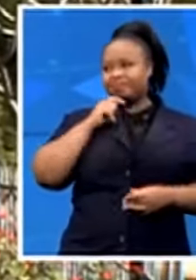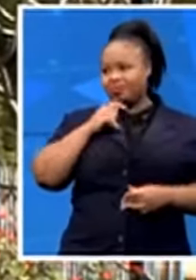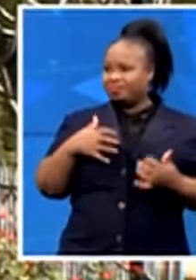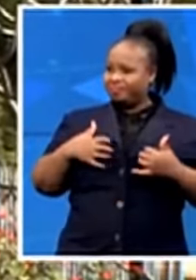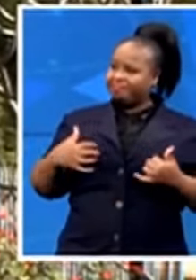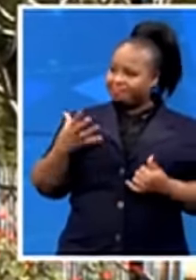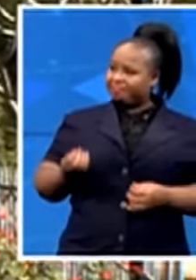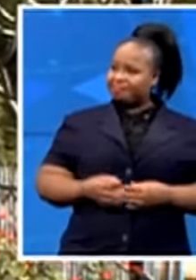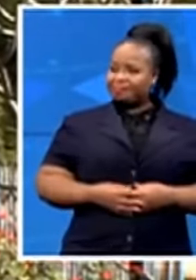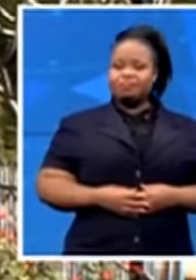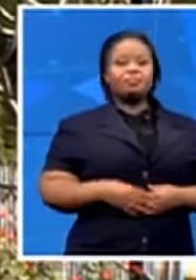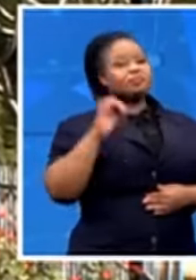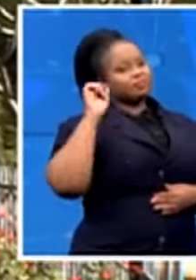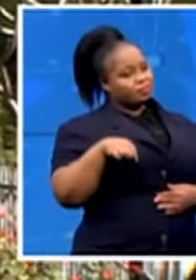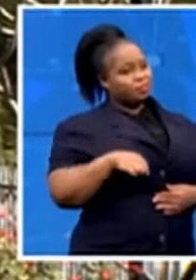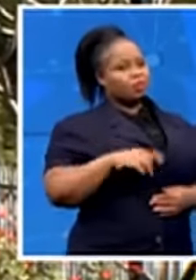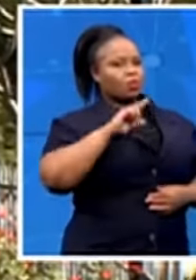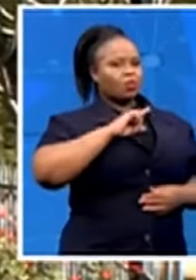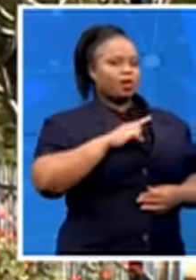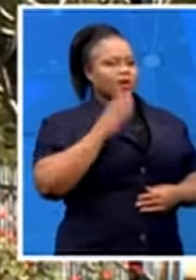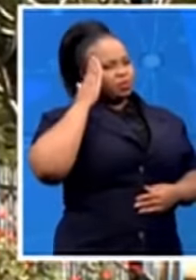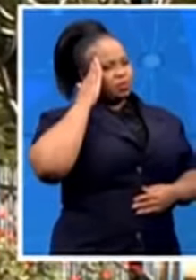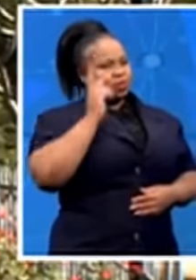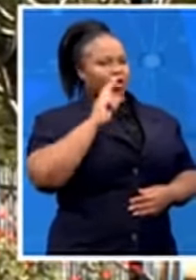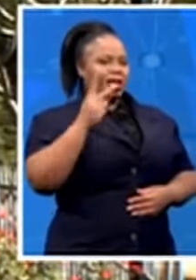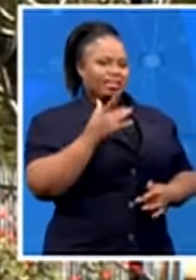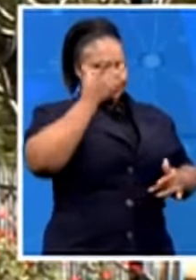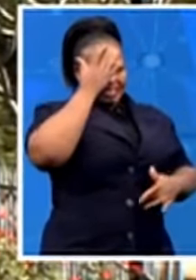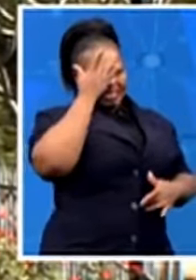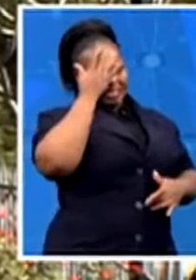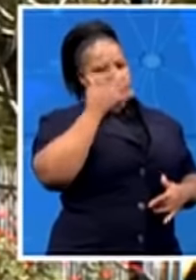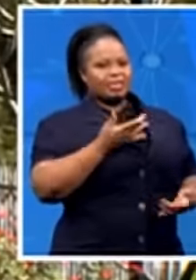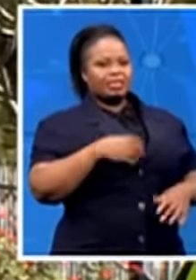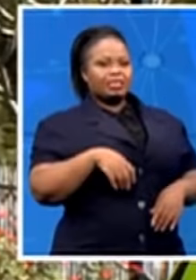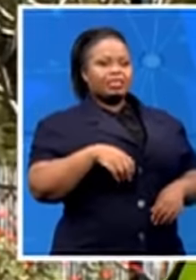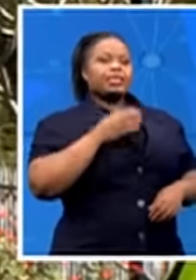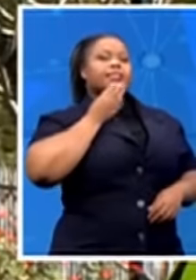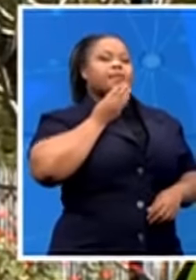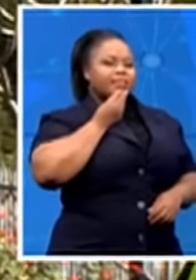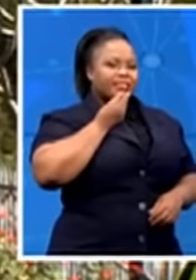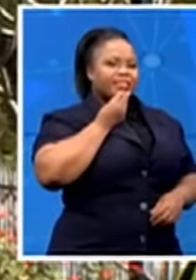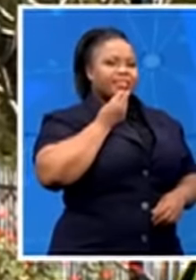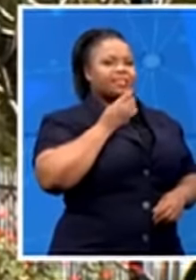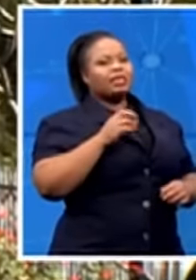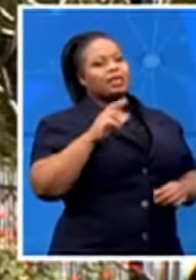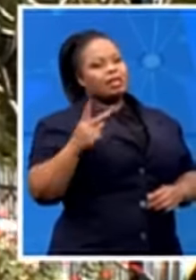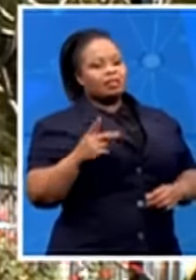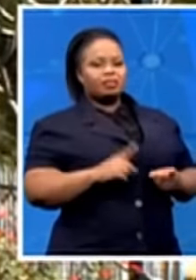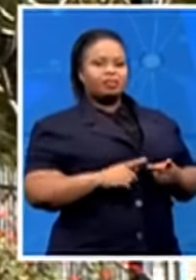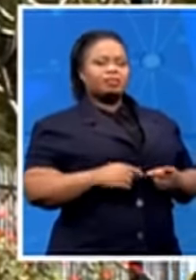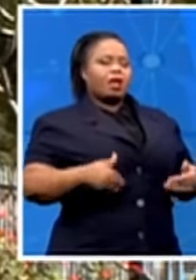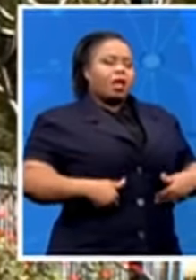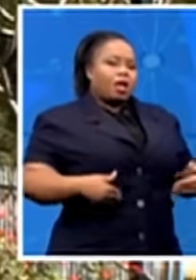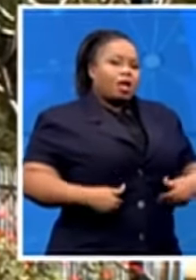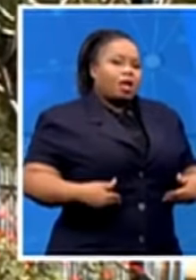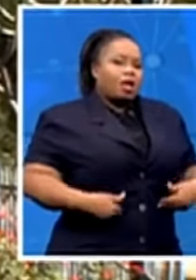because, you know, some of them, they are sick, they are diabetes mellitus, or they were hungry. I